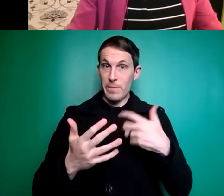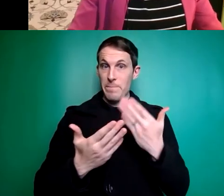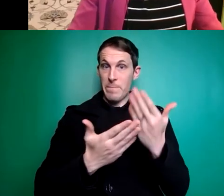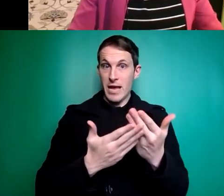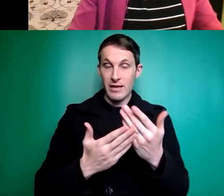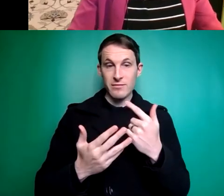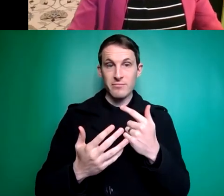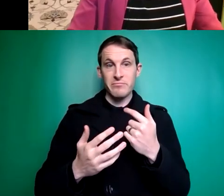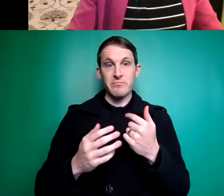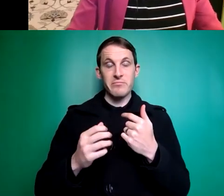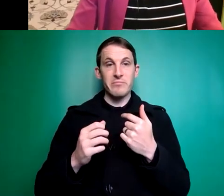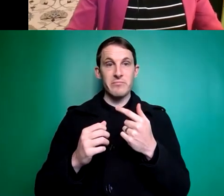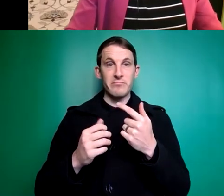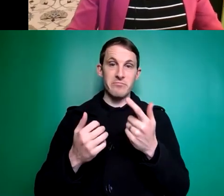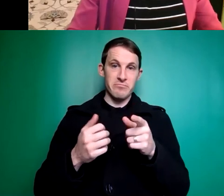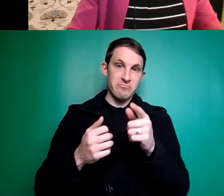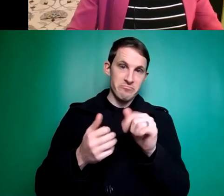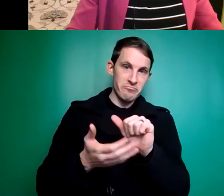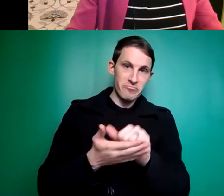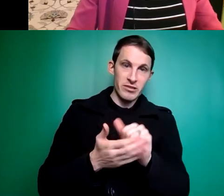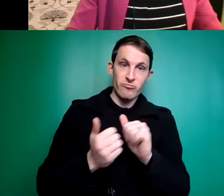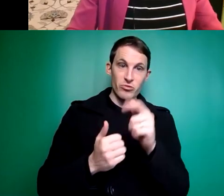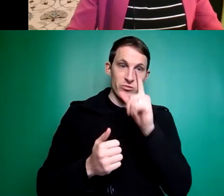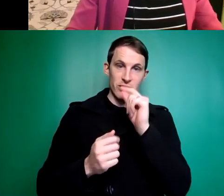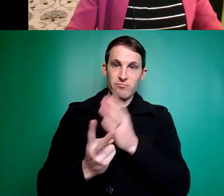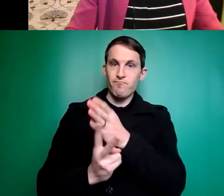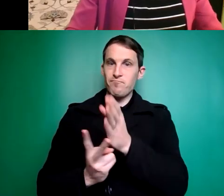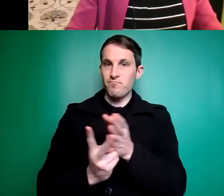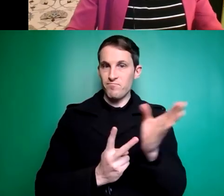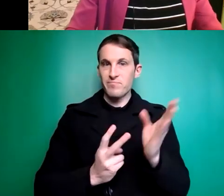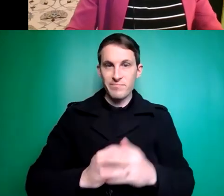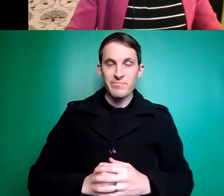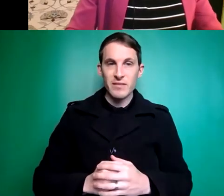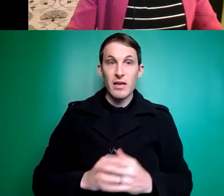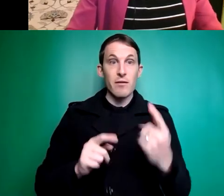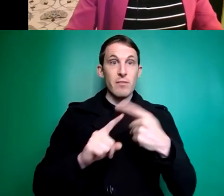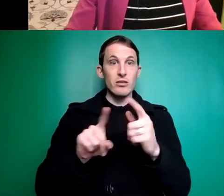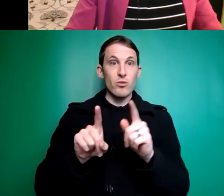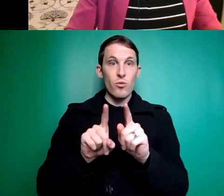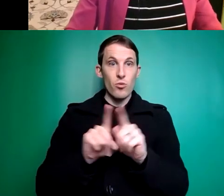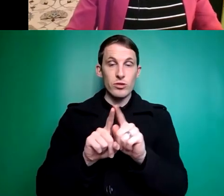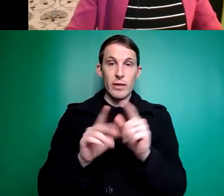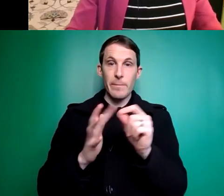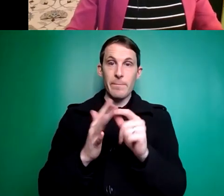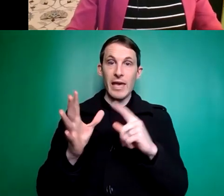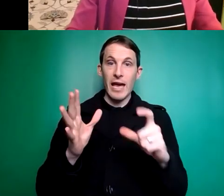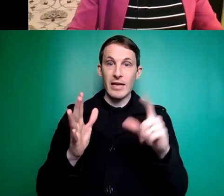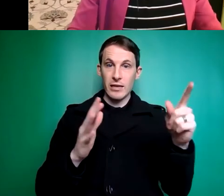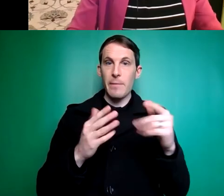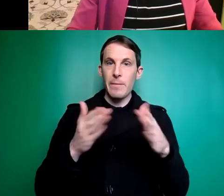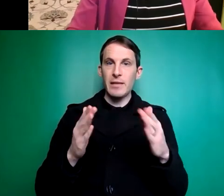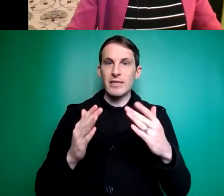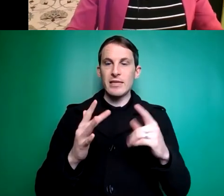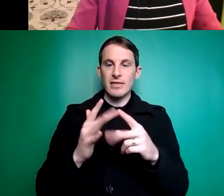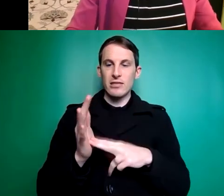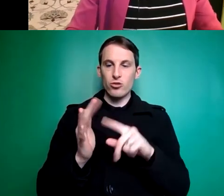that's right and and you can you can take that track and and can I just say quickly about PIAC the Public Interest Advocacy Center um